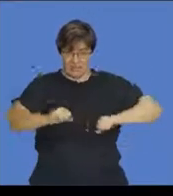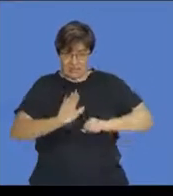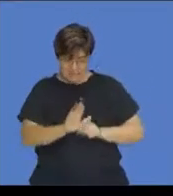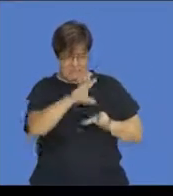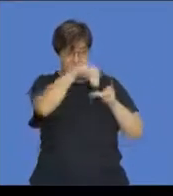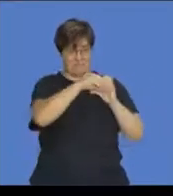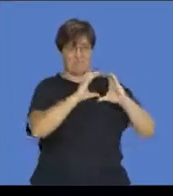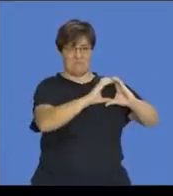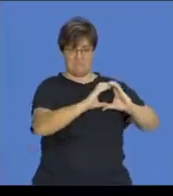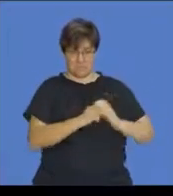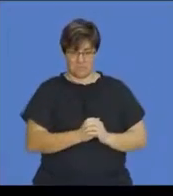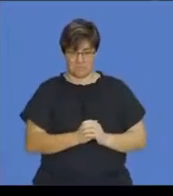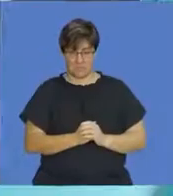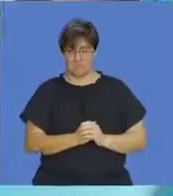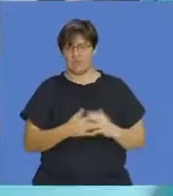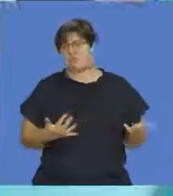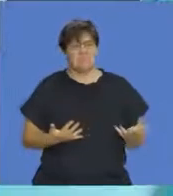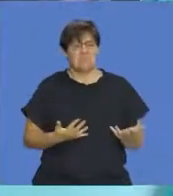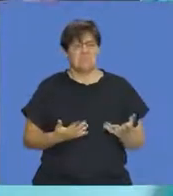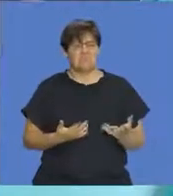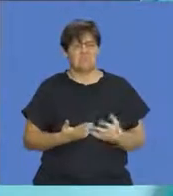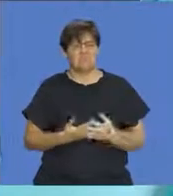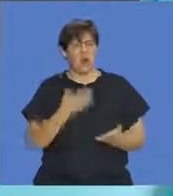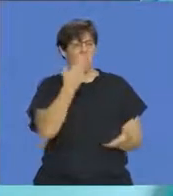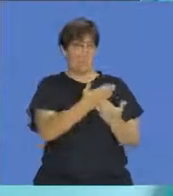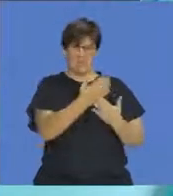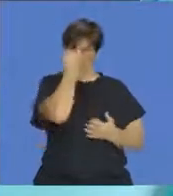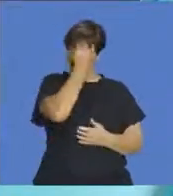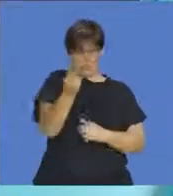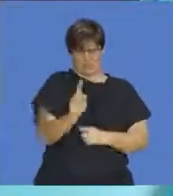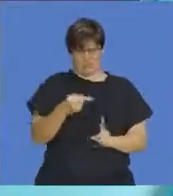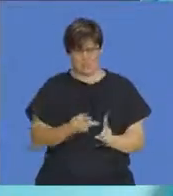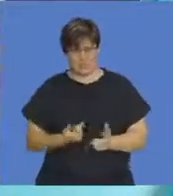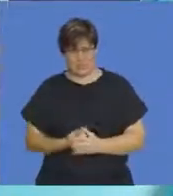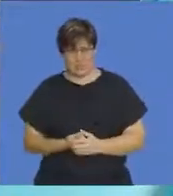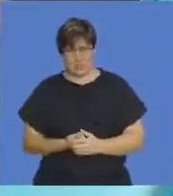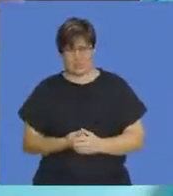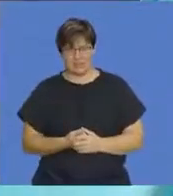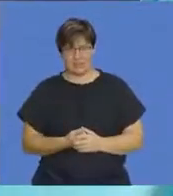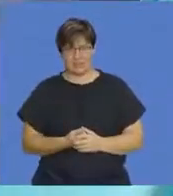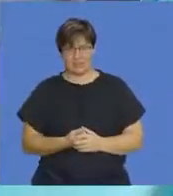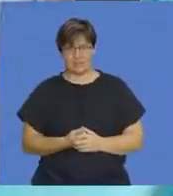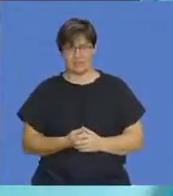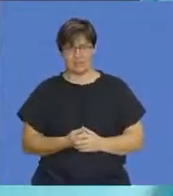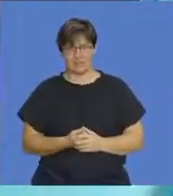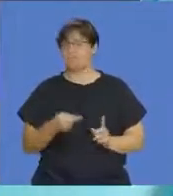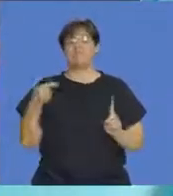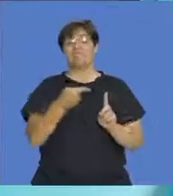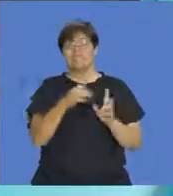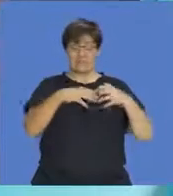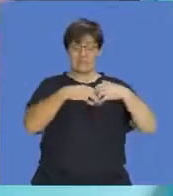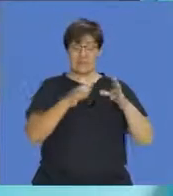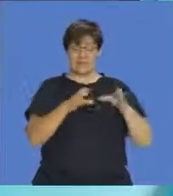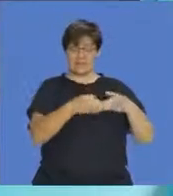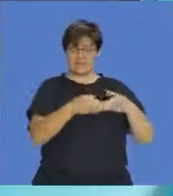we go on and we say, so what's this idea of probability? How does the set,